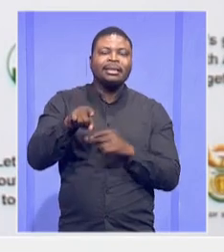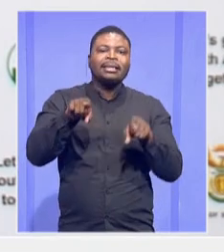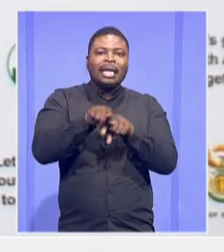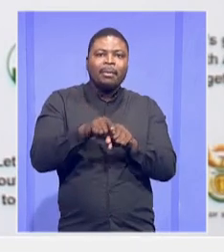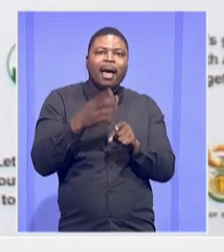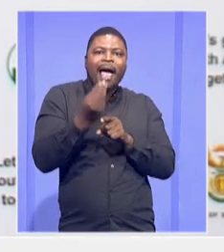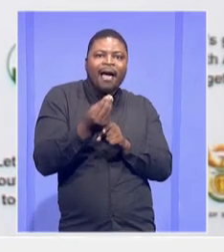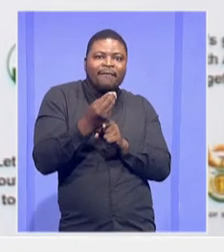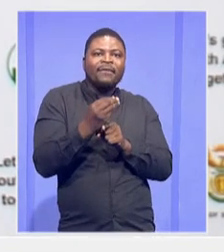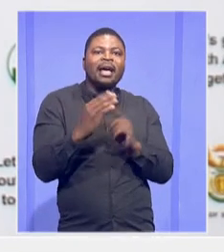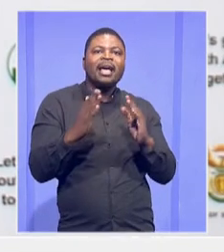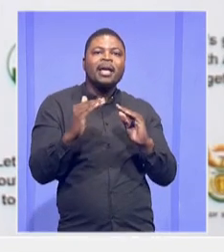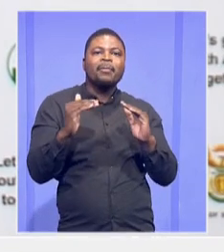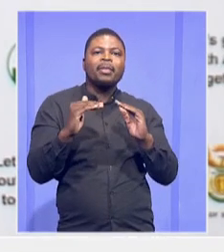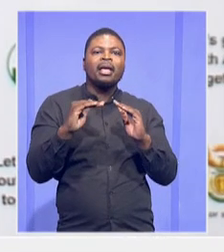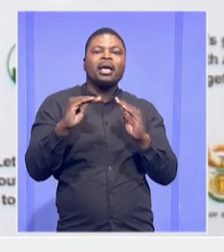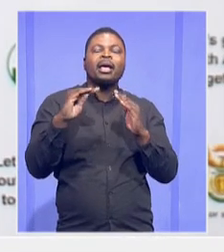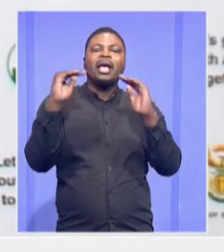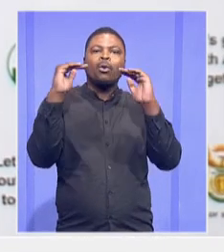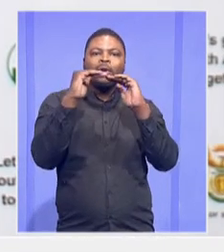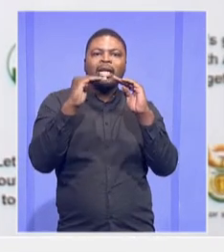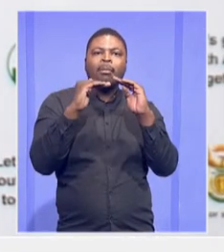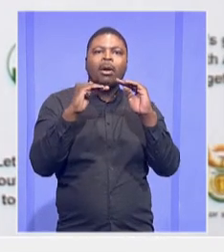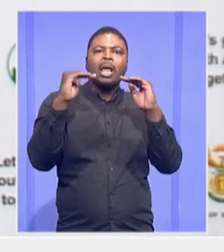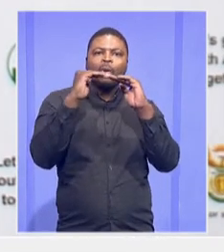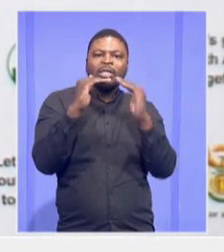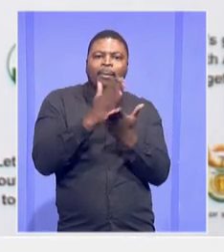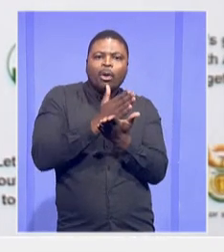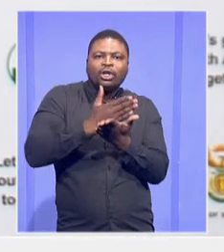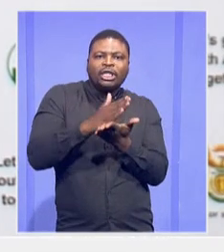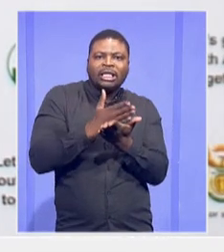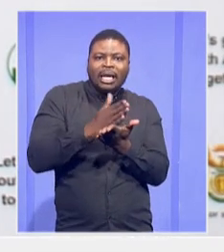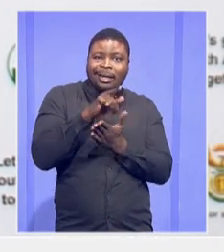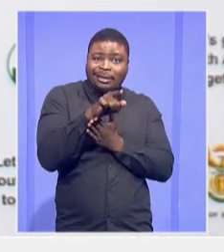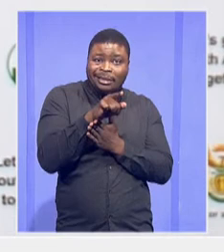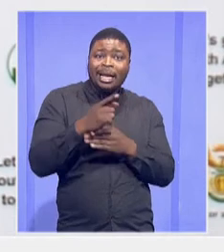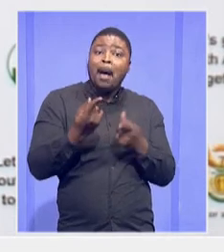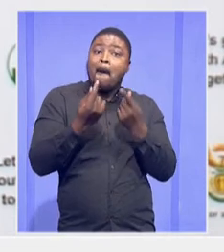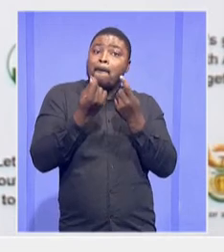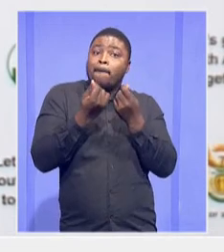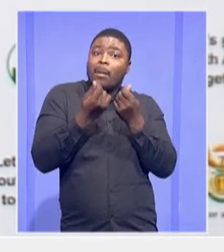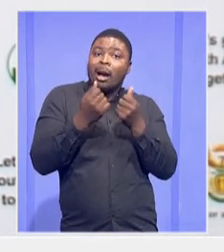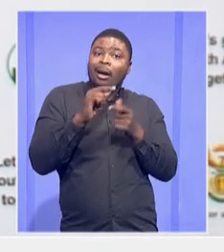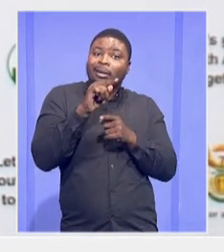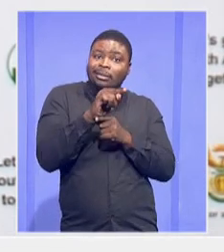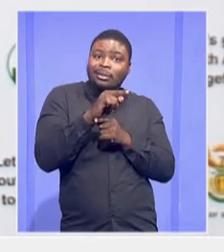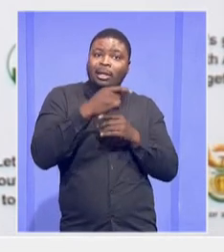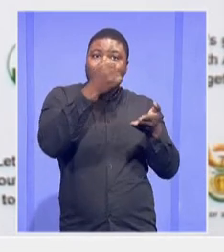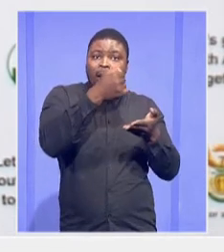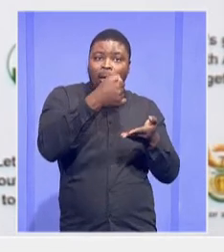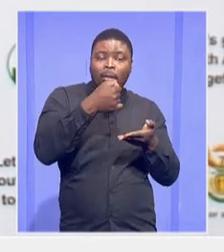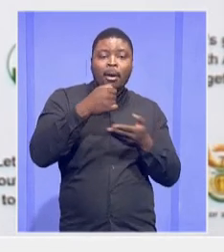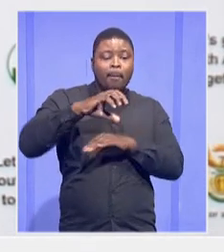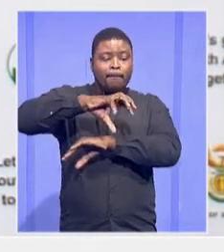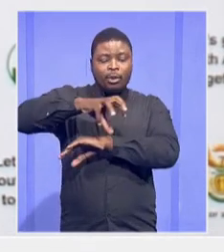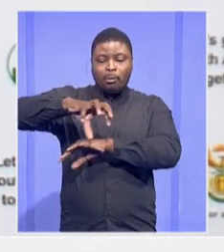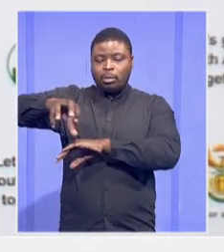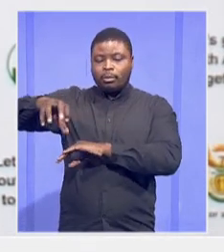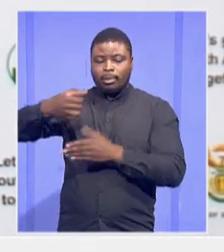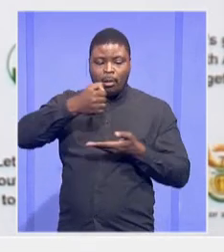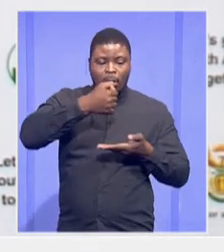Equitable share is money that is allocated to provinces directly,